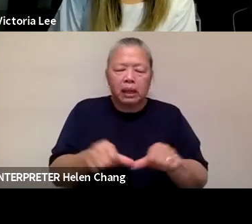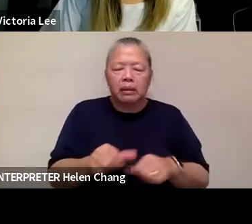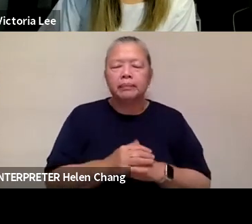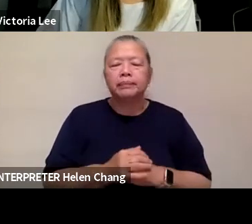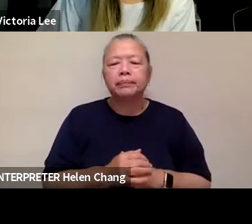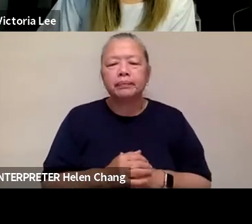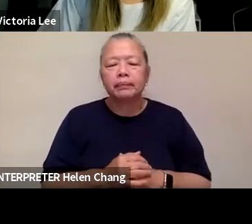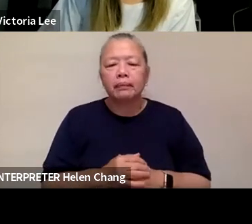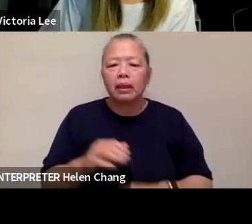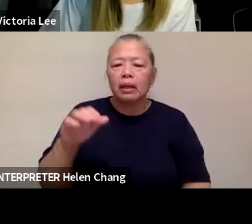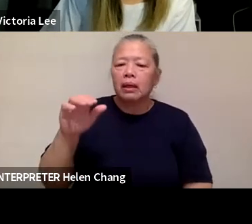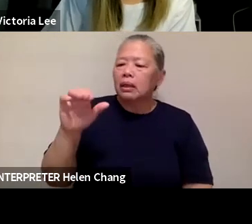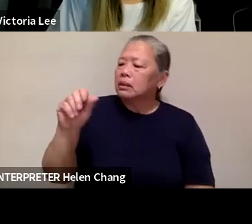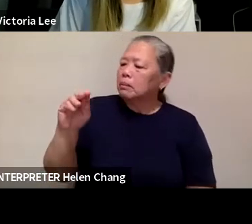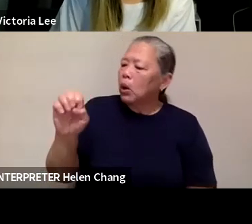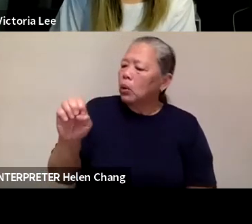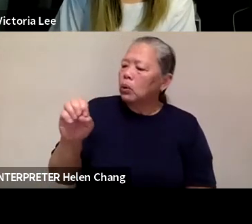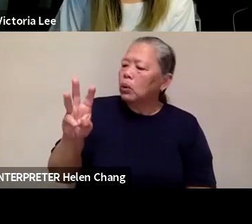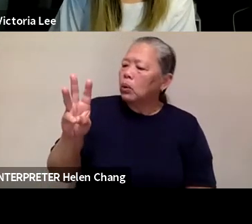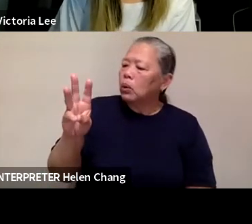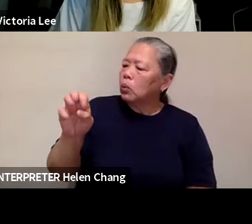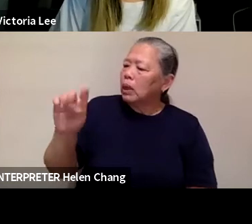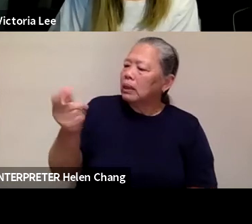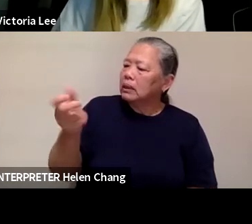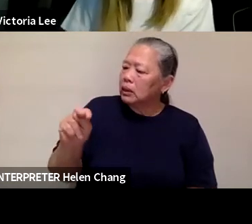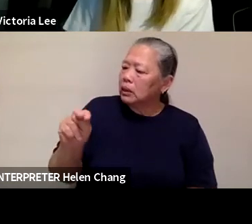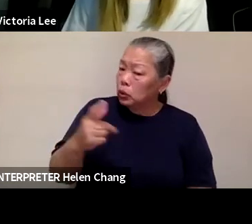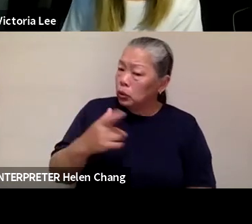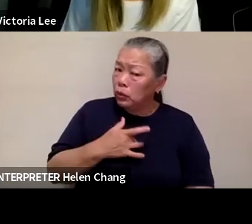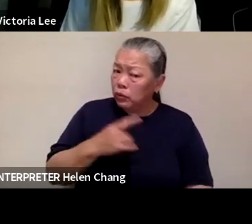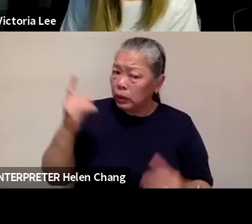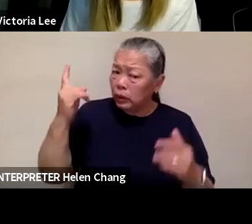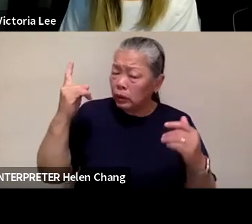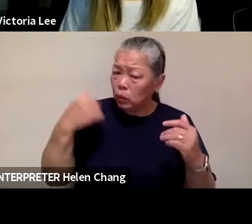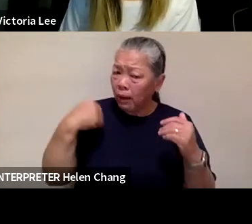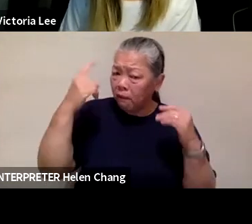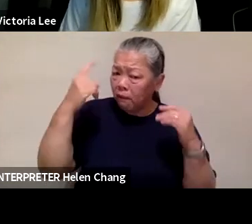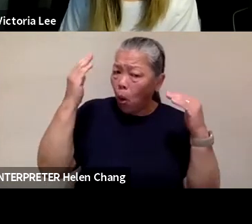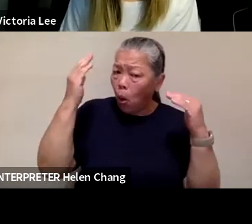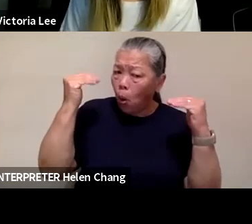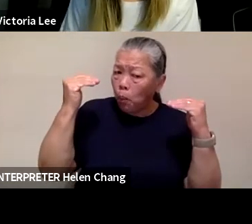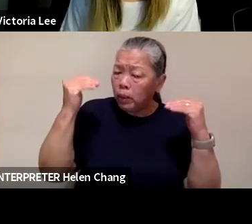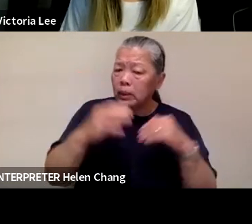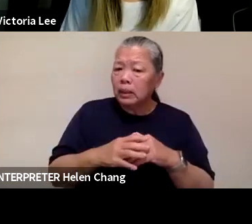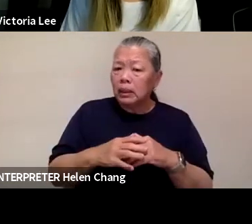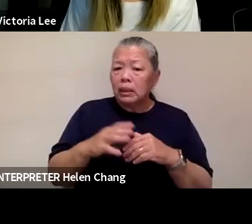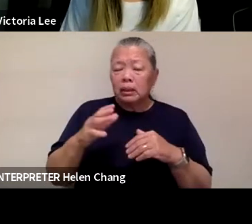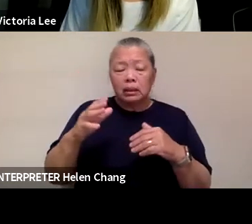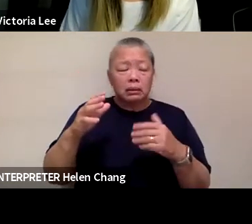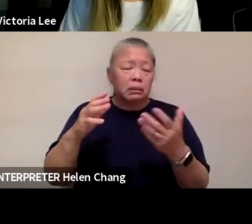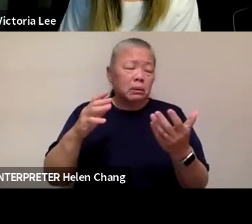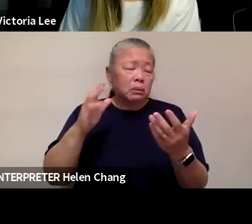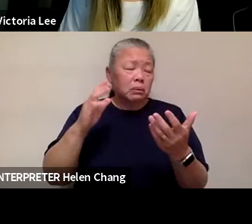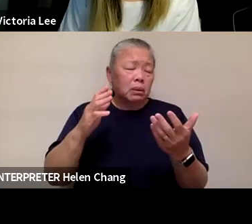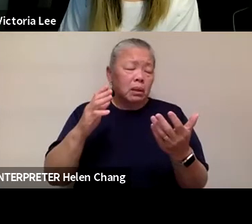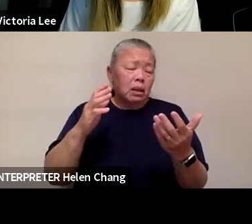Do you also feel hopeful, Wellington? Is it just in this moment or are we going to keep, uh, are we going to keep supporting these Chinatowns or the